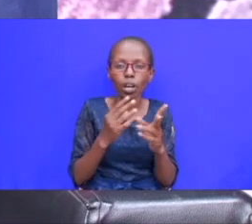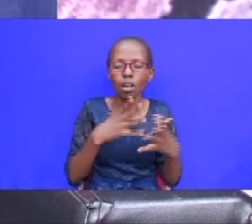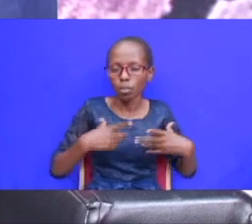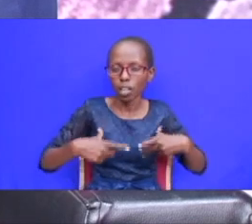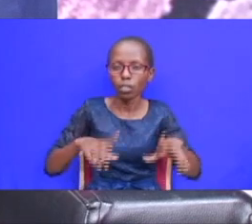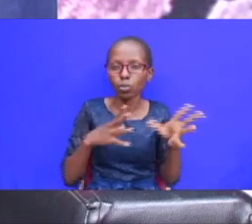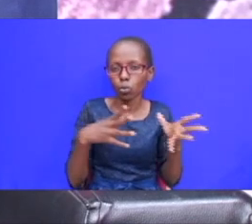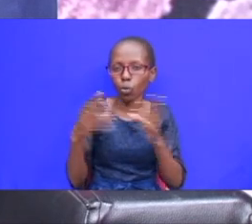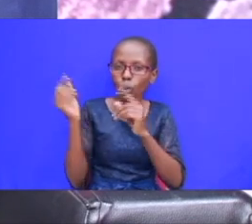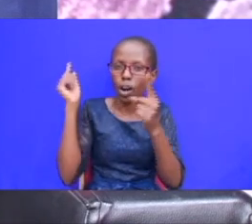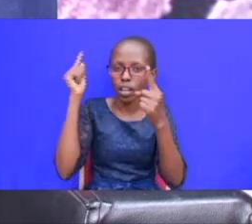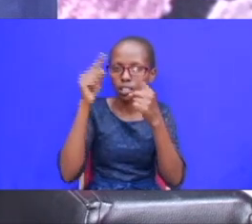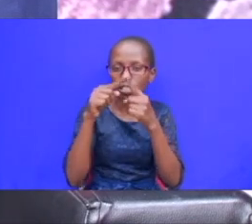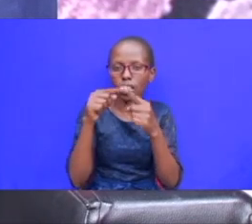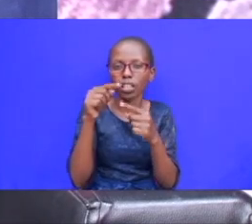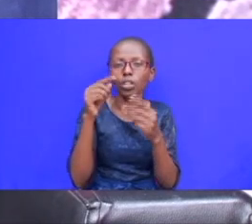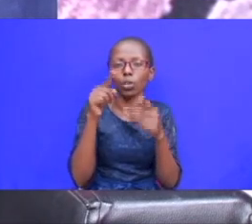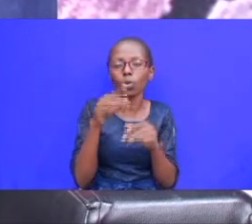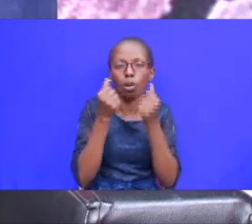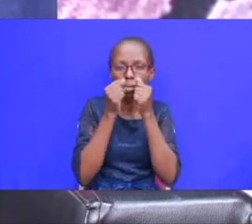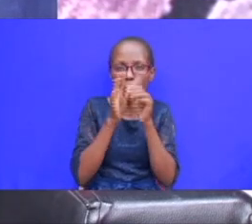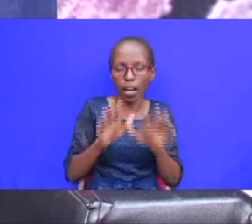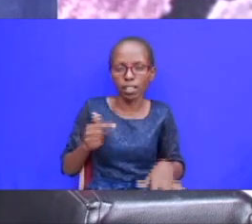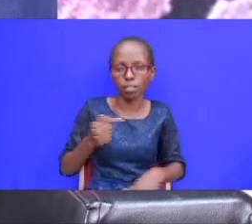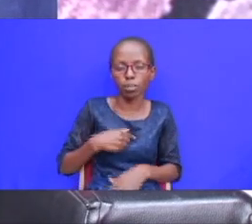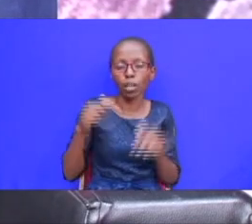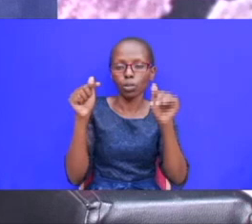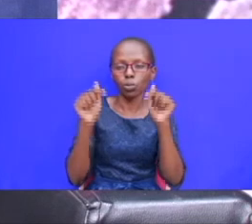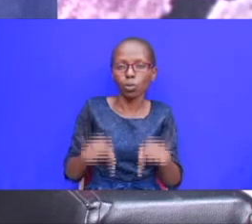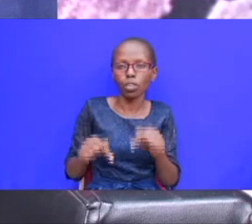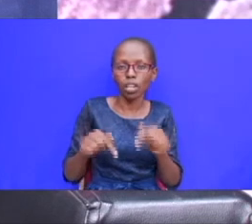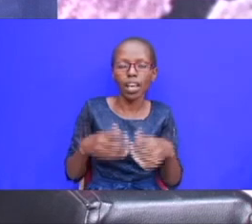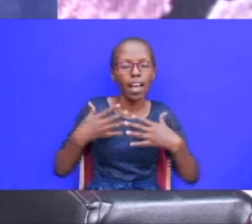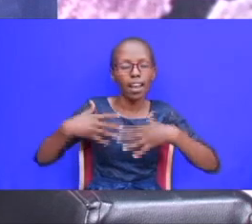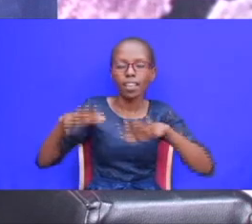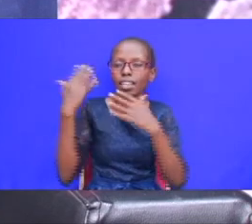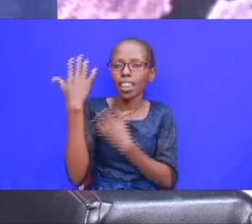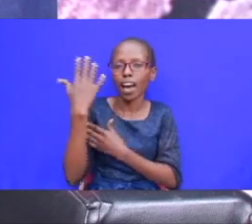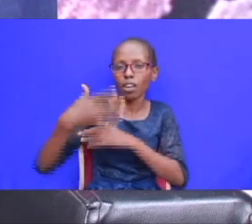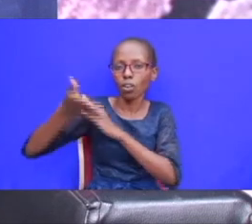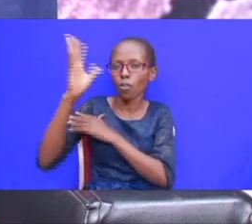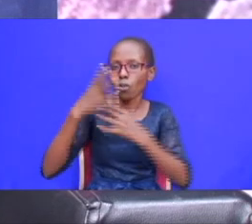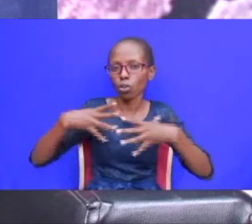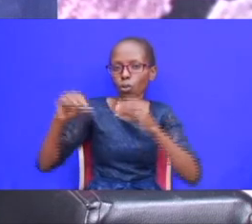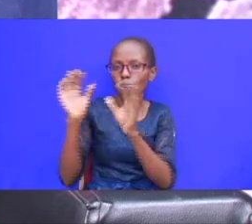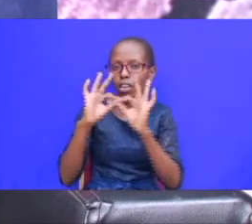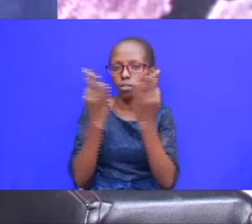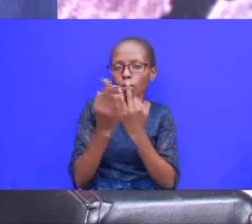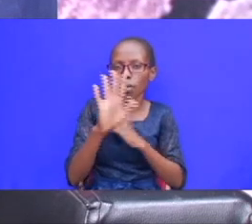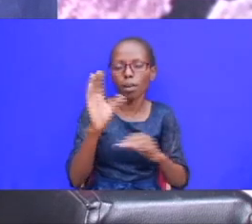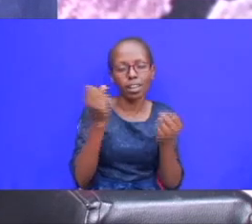go until or accept you bless me today don't let the hand of god go in your family